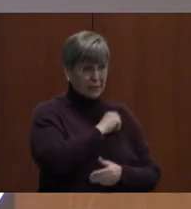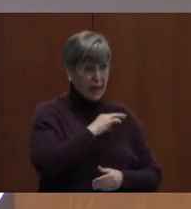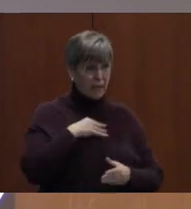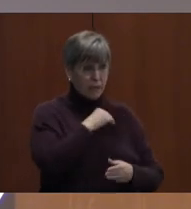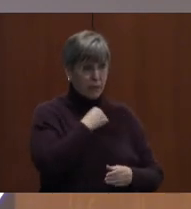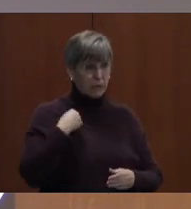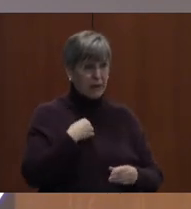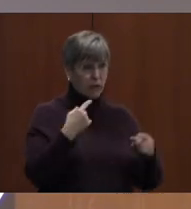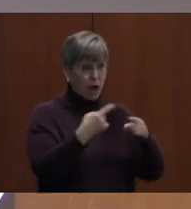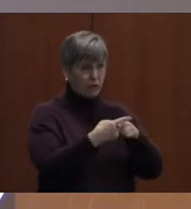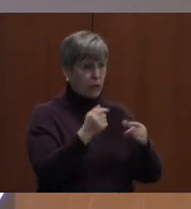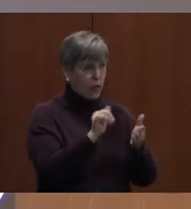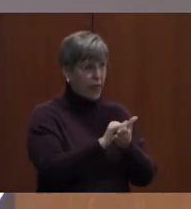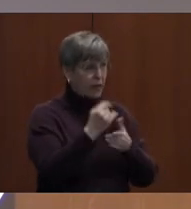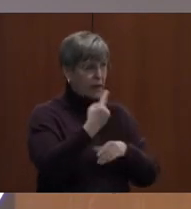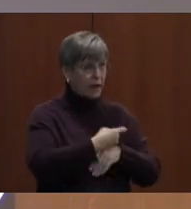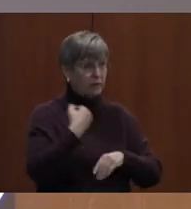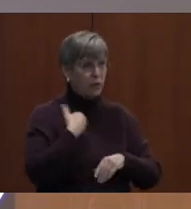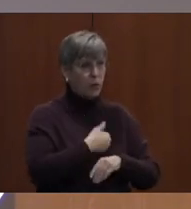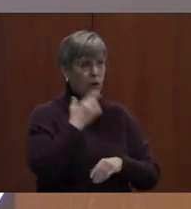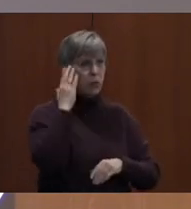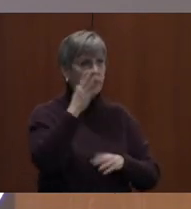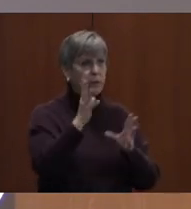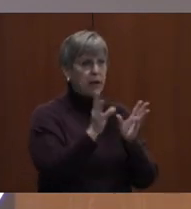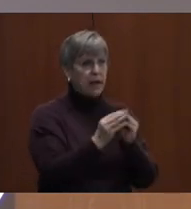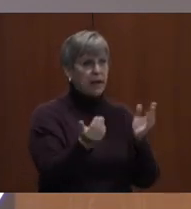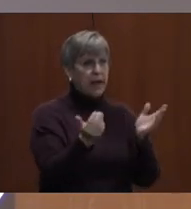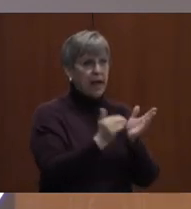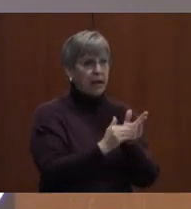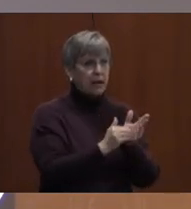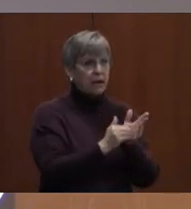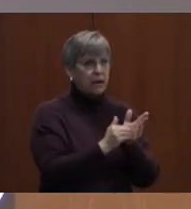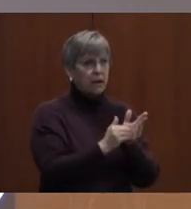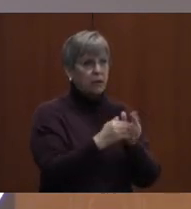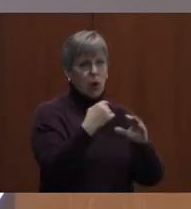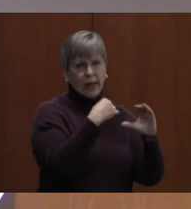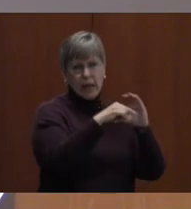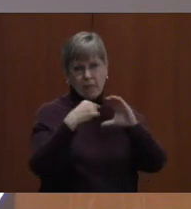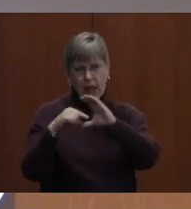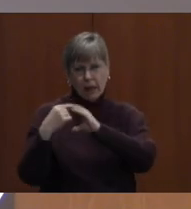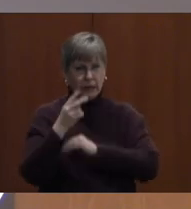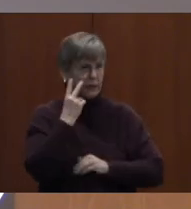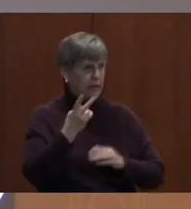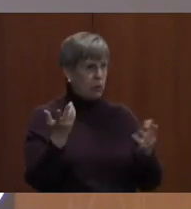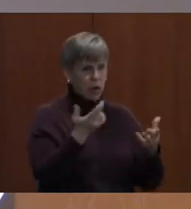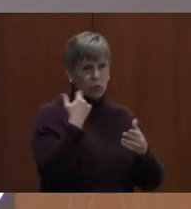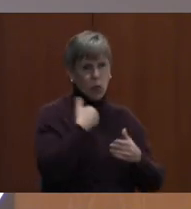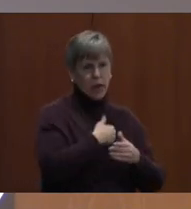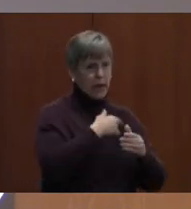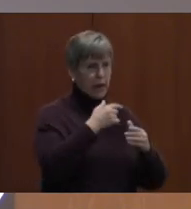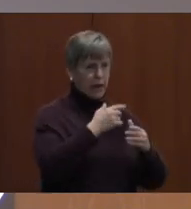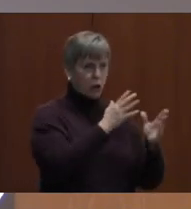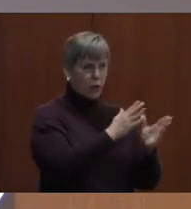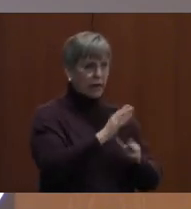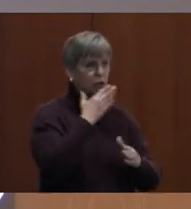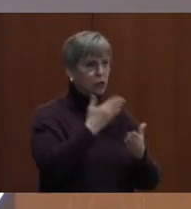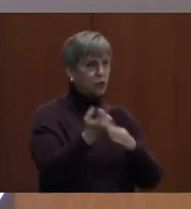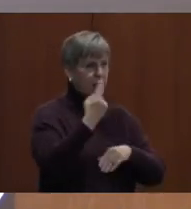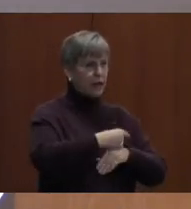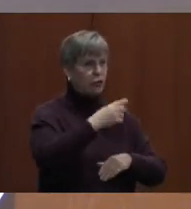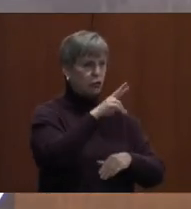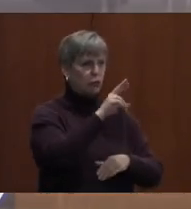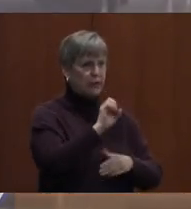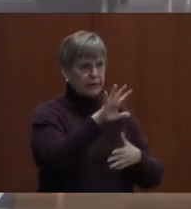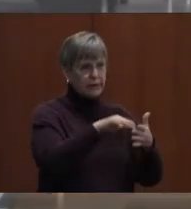conflicts with that date. So I'll be emailing to see what would be a good day to reschedule there.